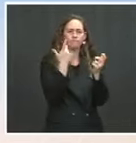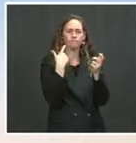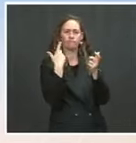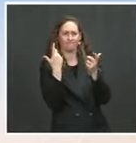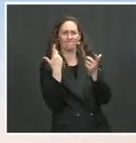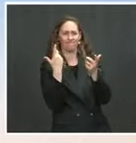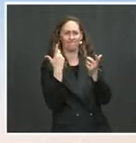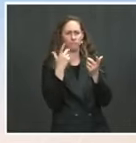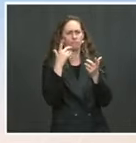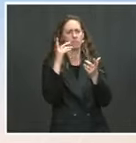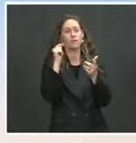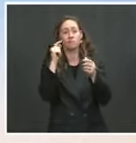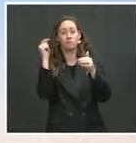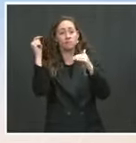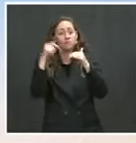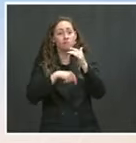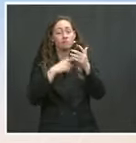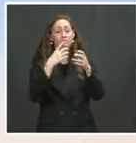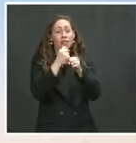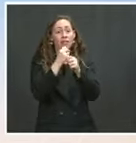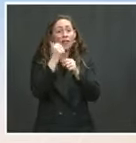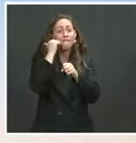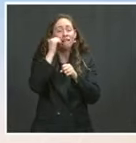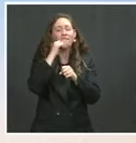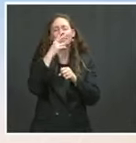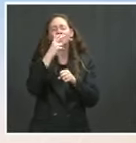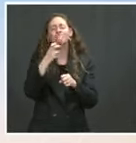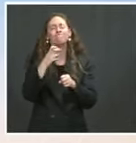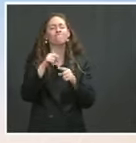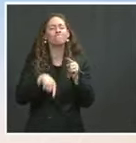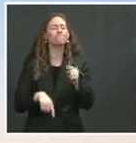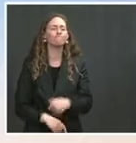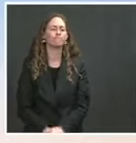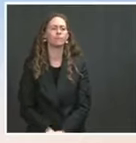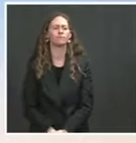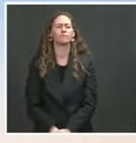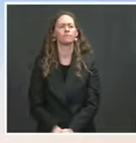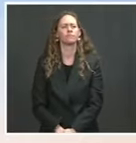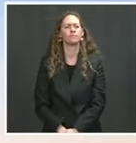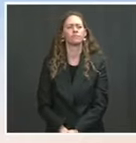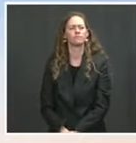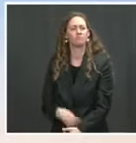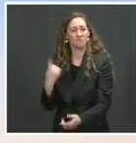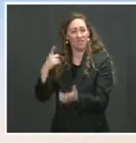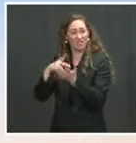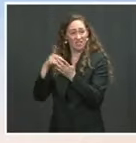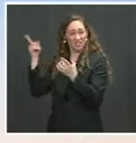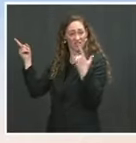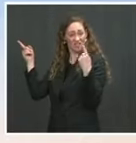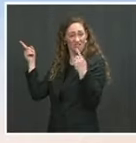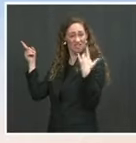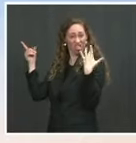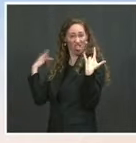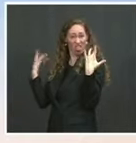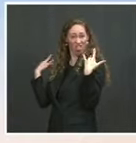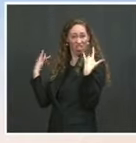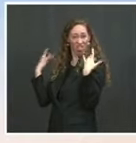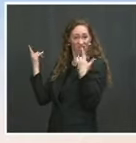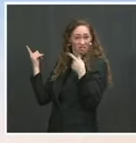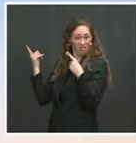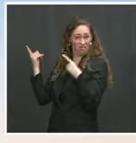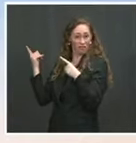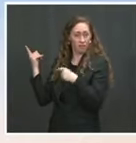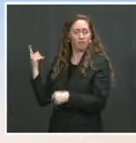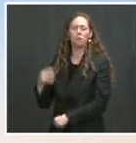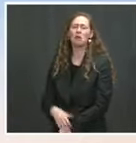conversation either. Is President Biden just trying to stay out of it? I think that what I just outlined makes clear that he's asked his team to